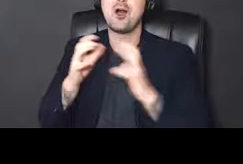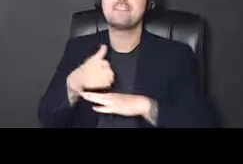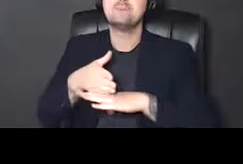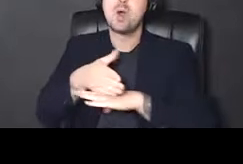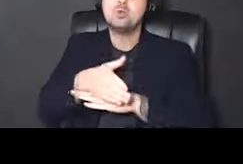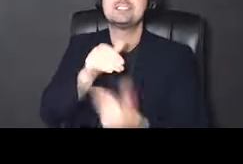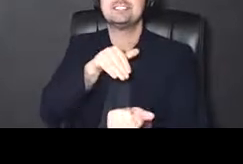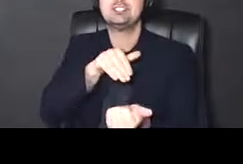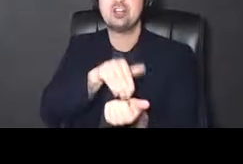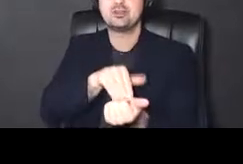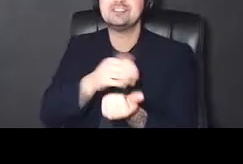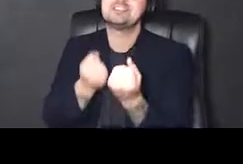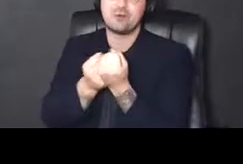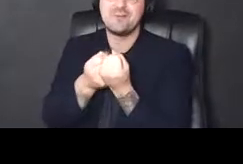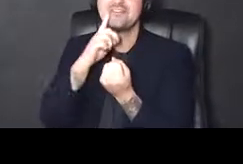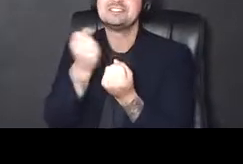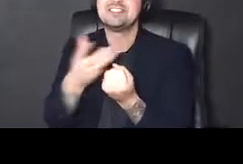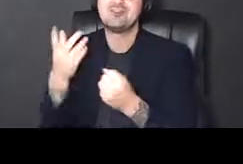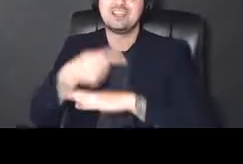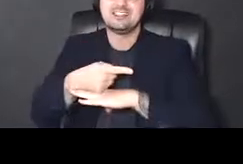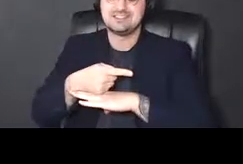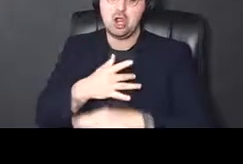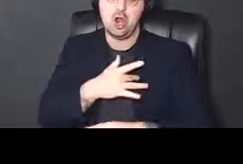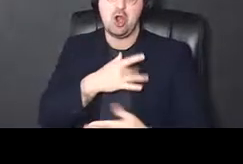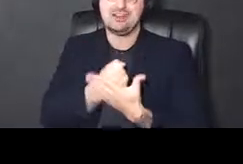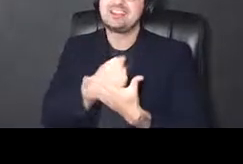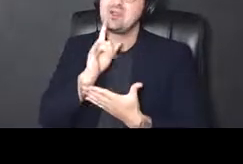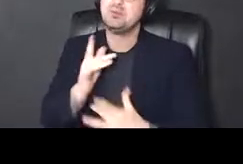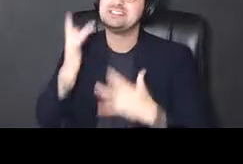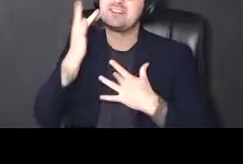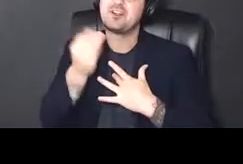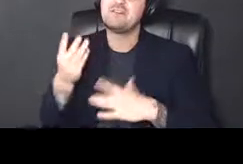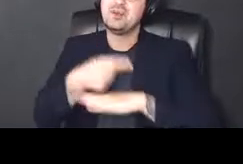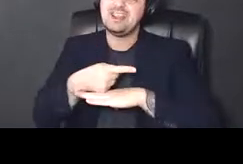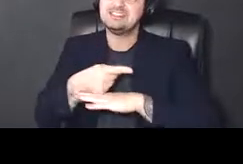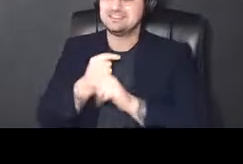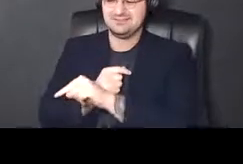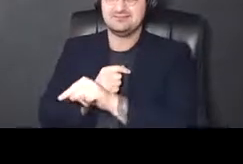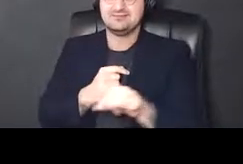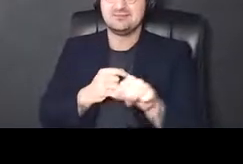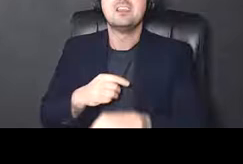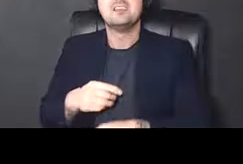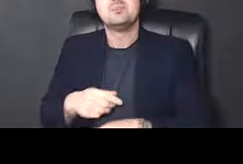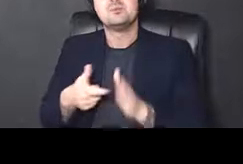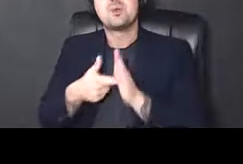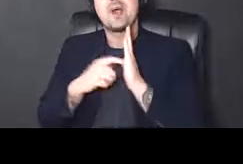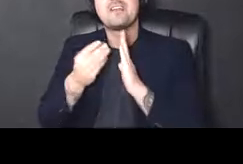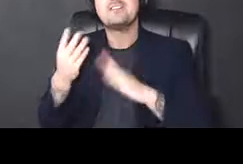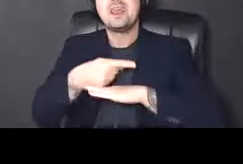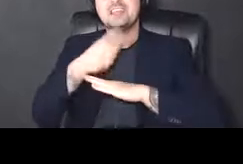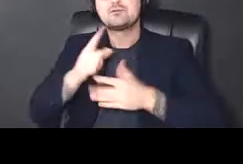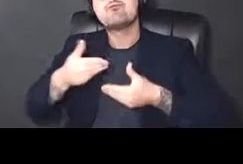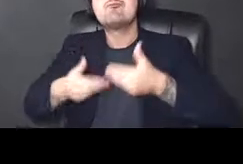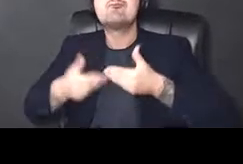days. As you can imagine, they're quite sick after having had a cardiac arrest. And it takes them a day or two to really get back to ambulating.